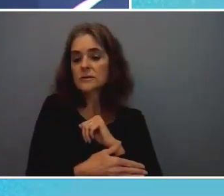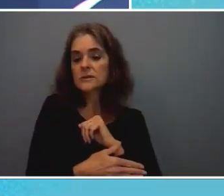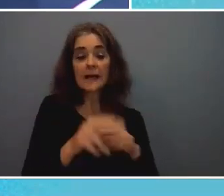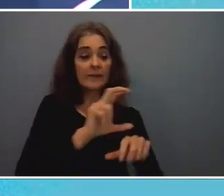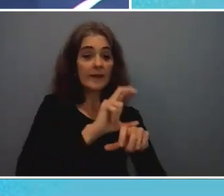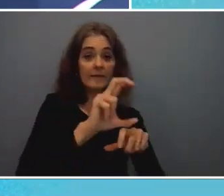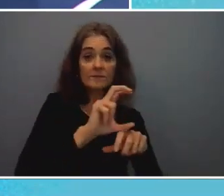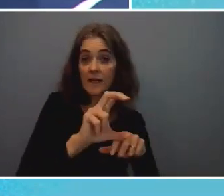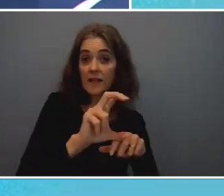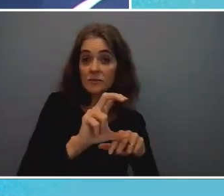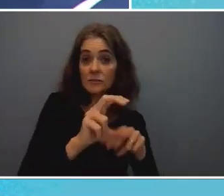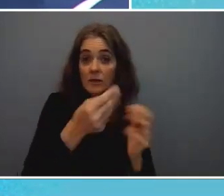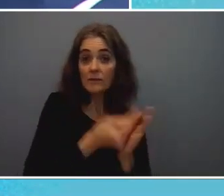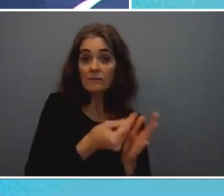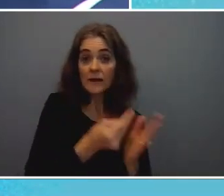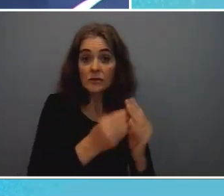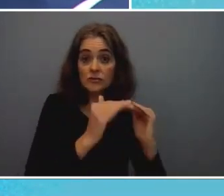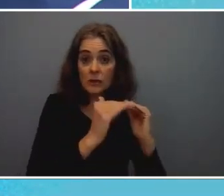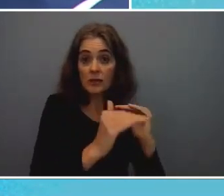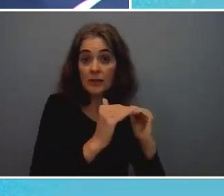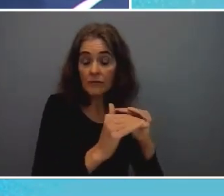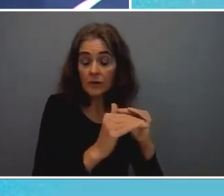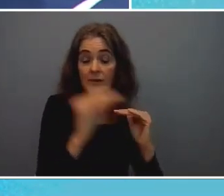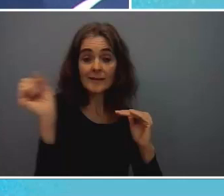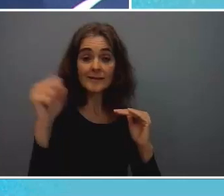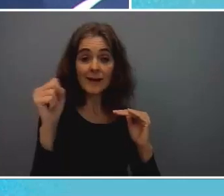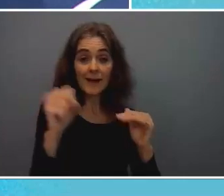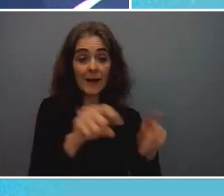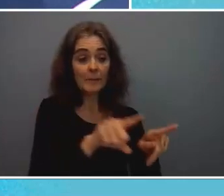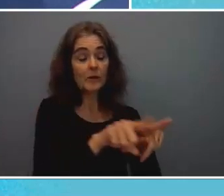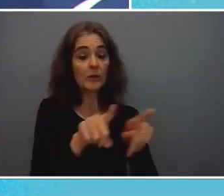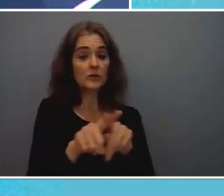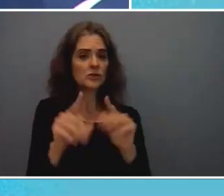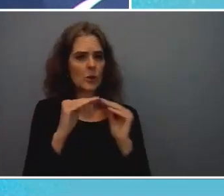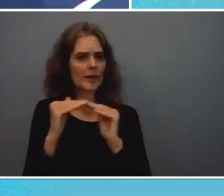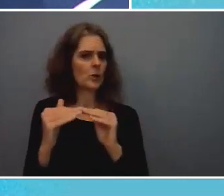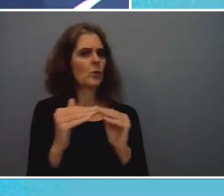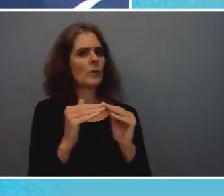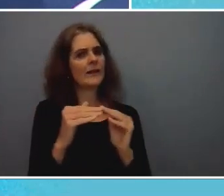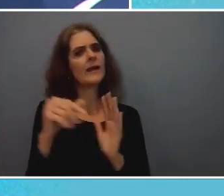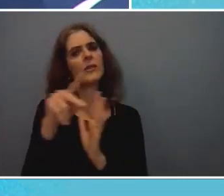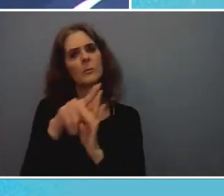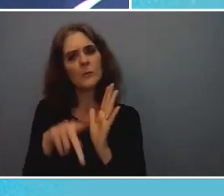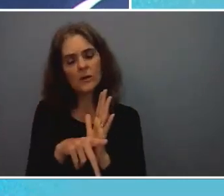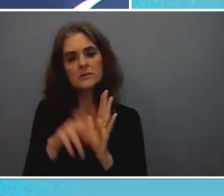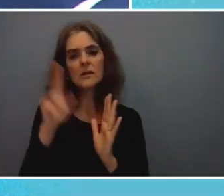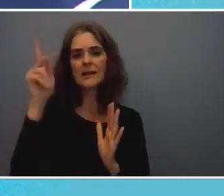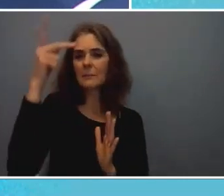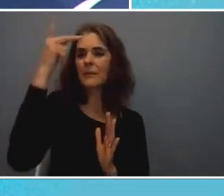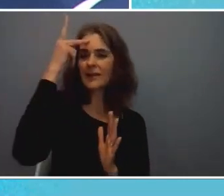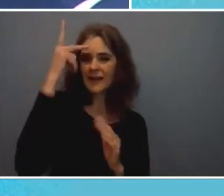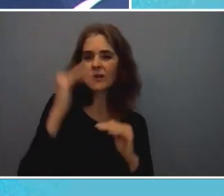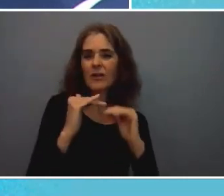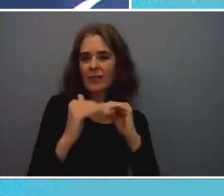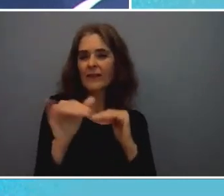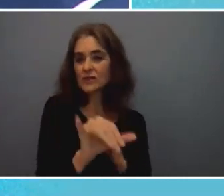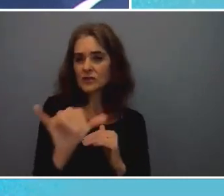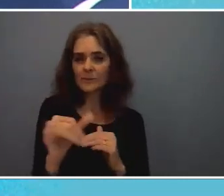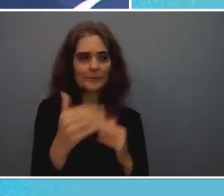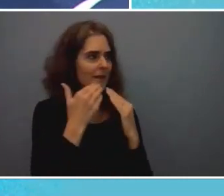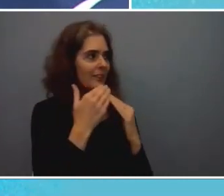financing delivering of finance but equally at the policy and at the political level thank you